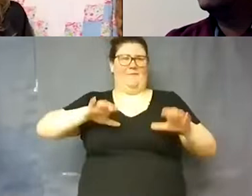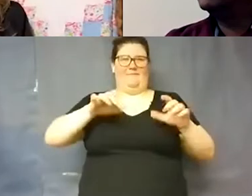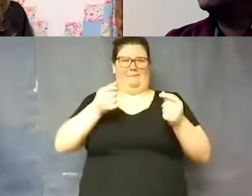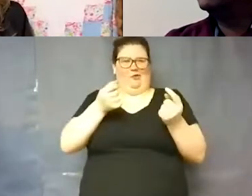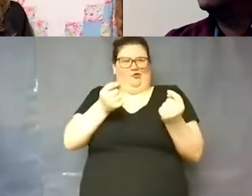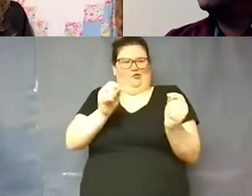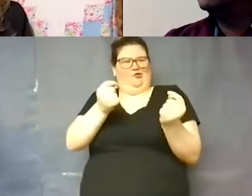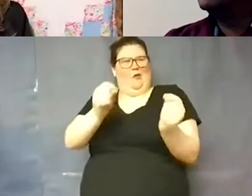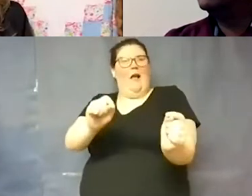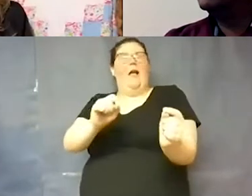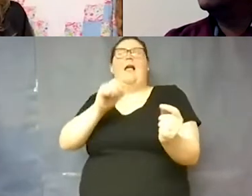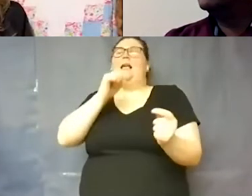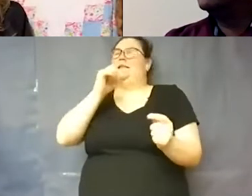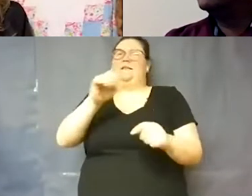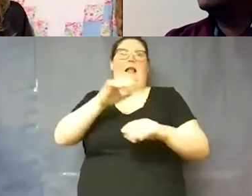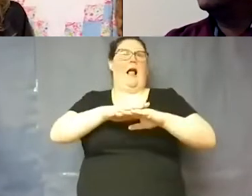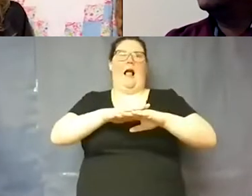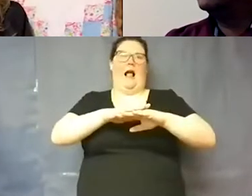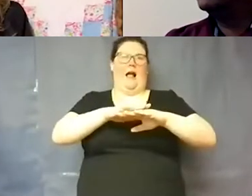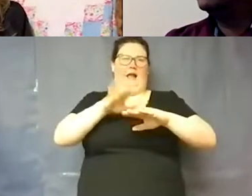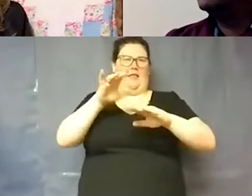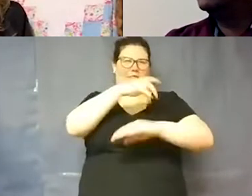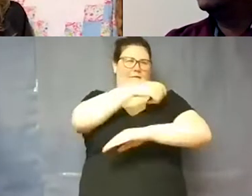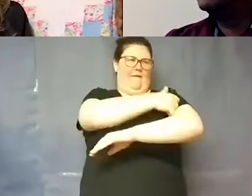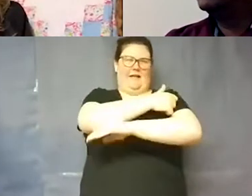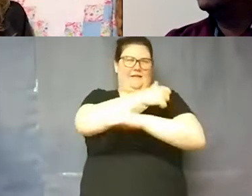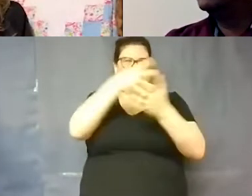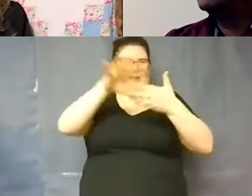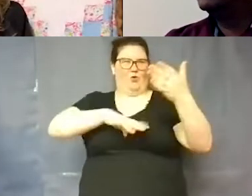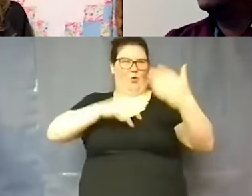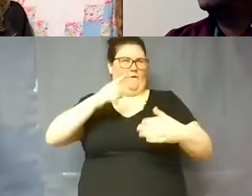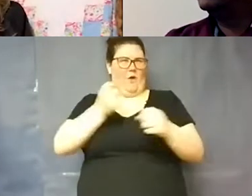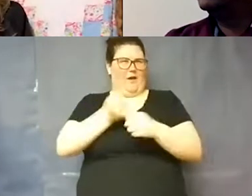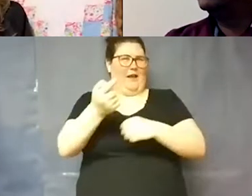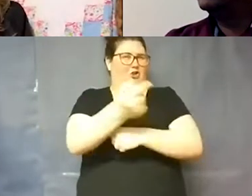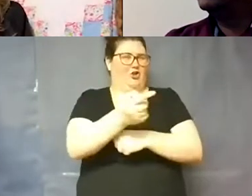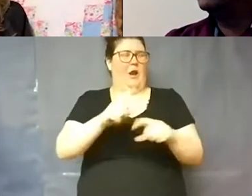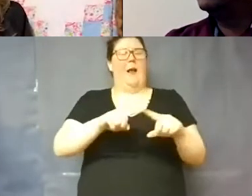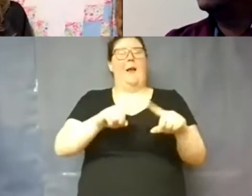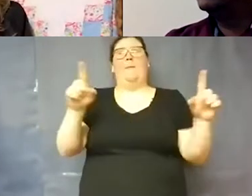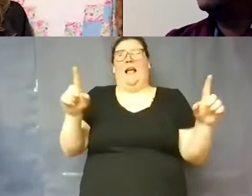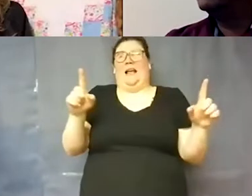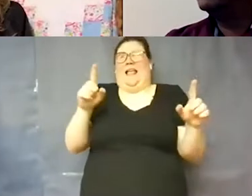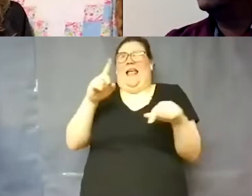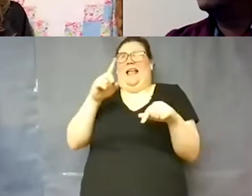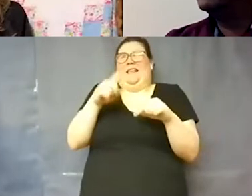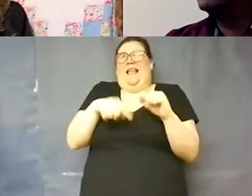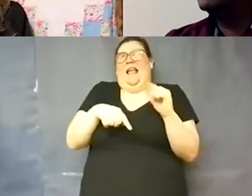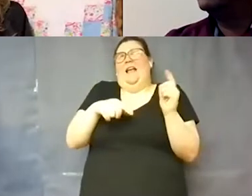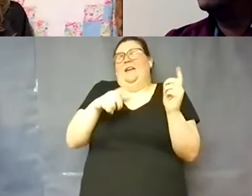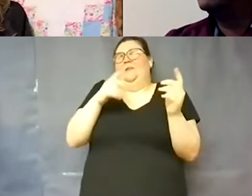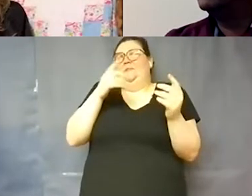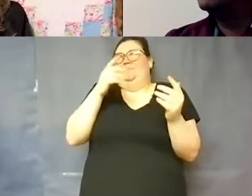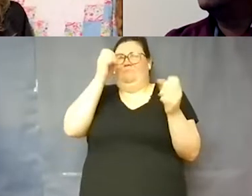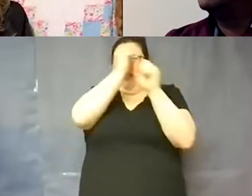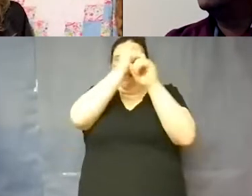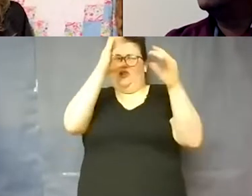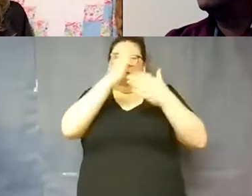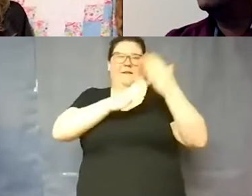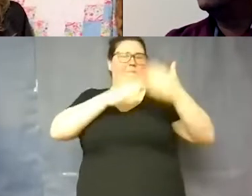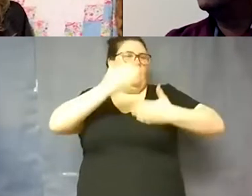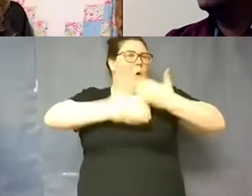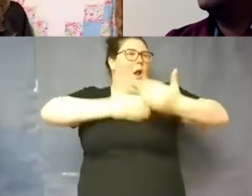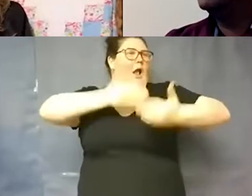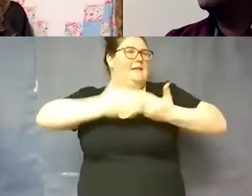that would be on the vaccine schedule for next year. But I can imagine that there would be some process for parents to go through if they